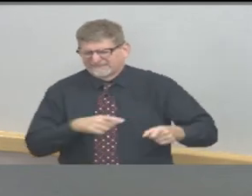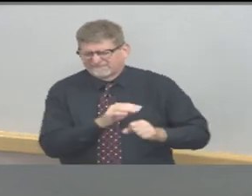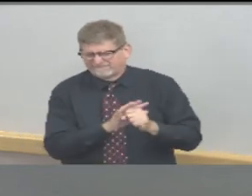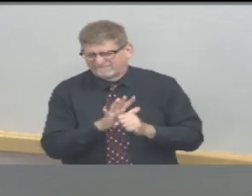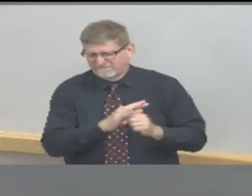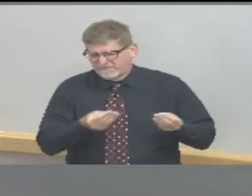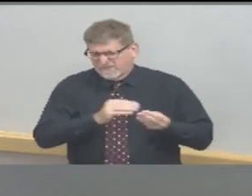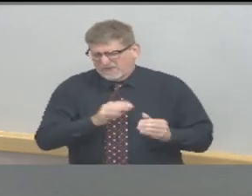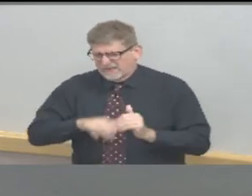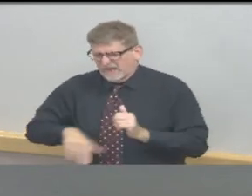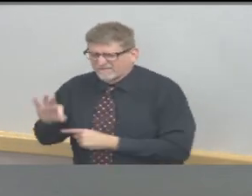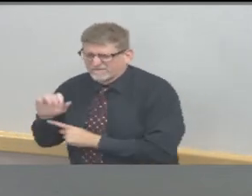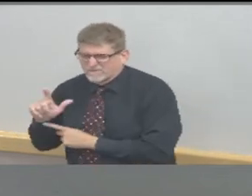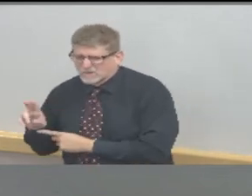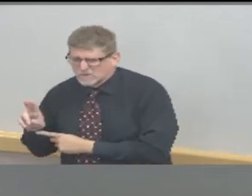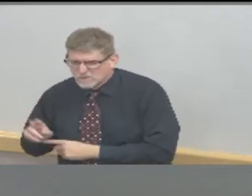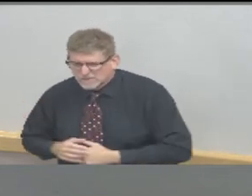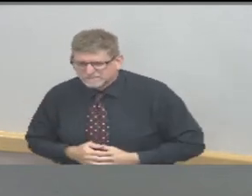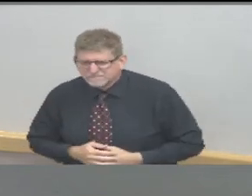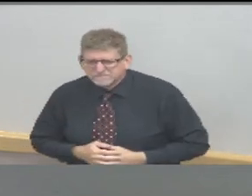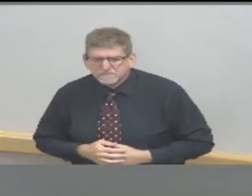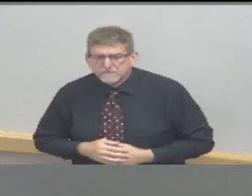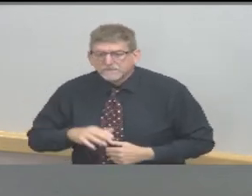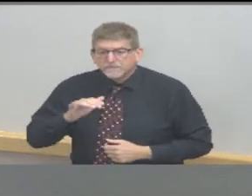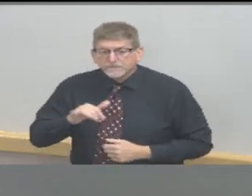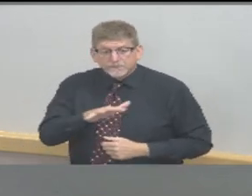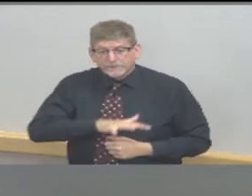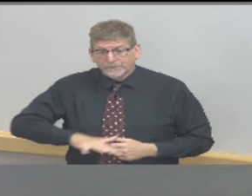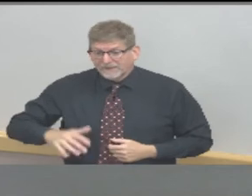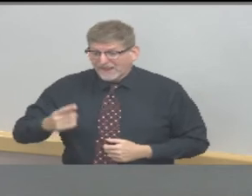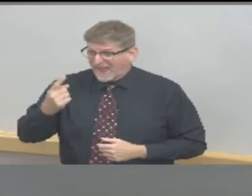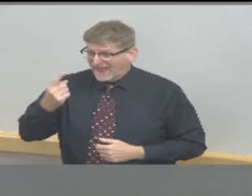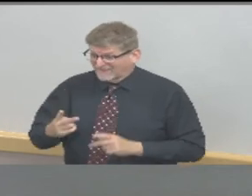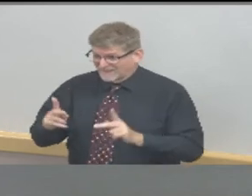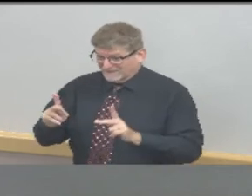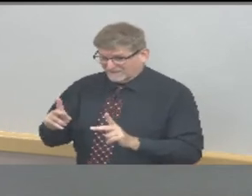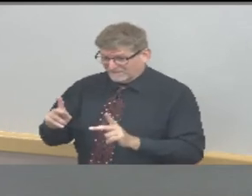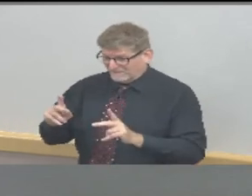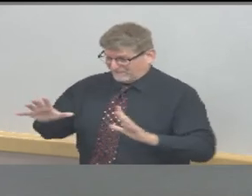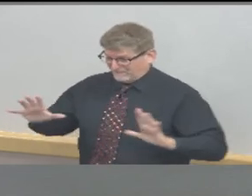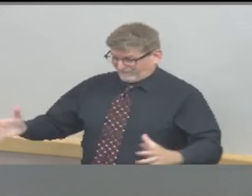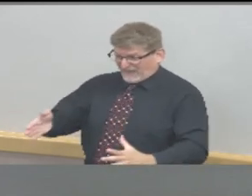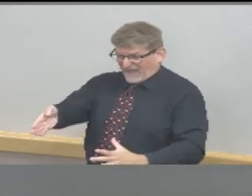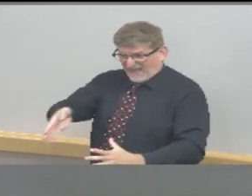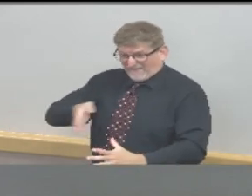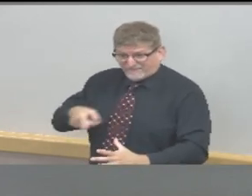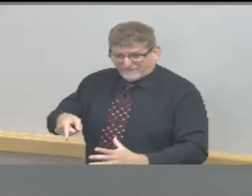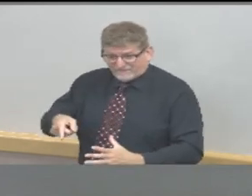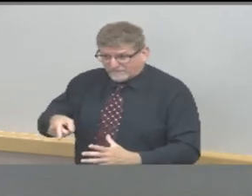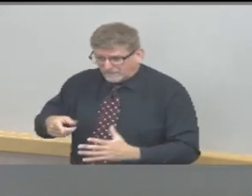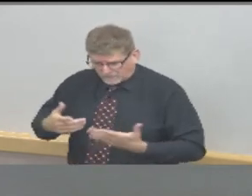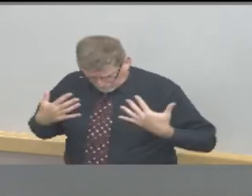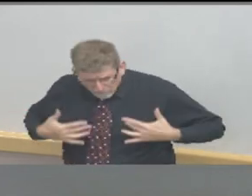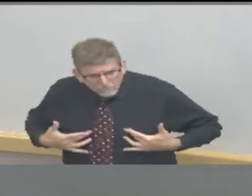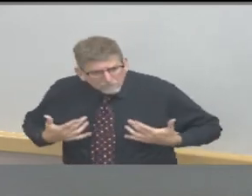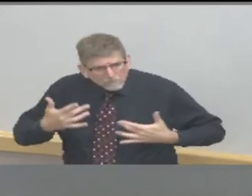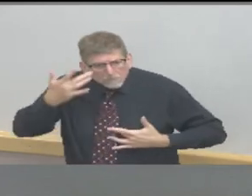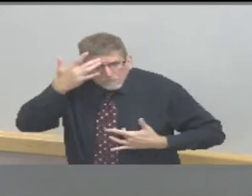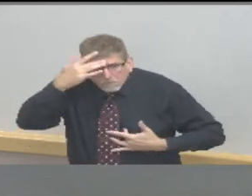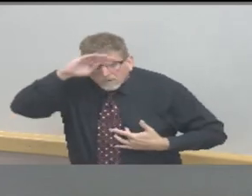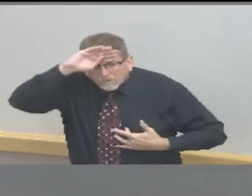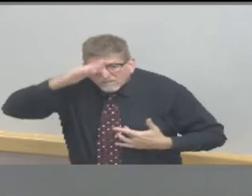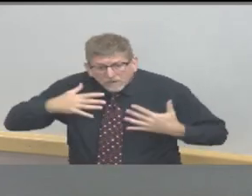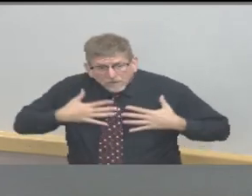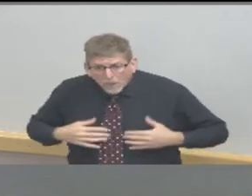half of people testing positive not displaying any symptoms really highlights the absolute